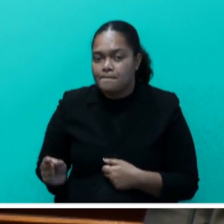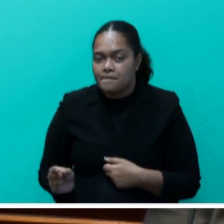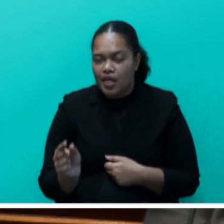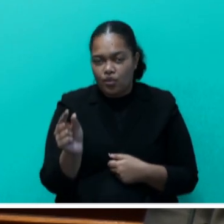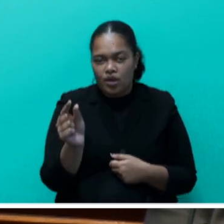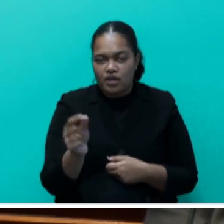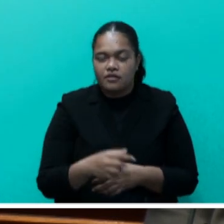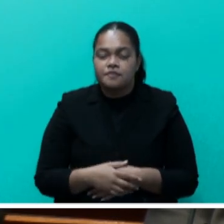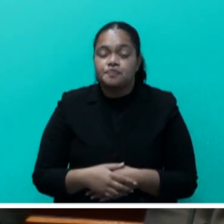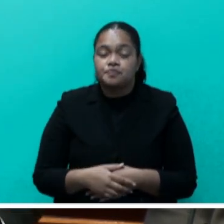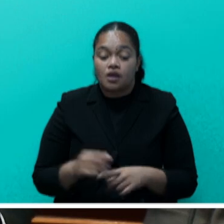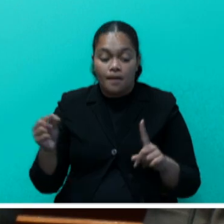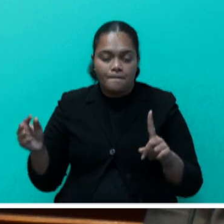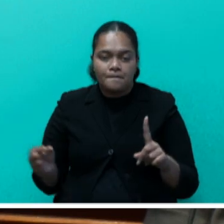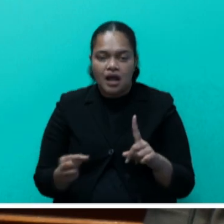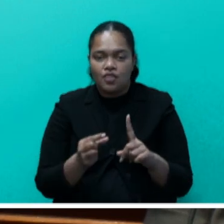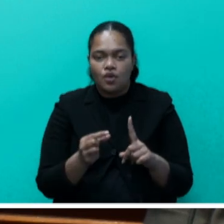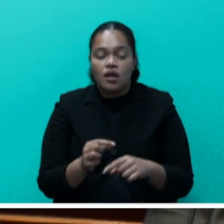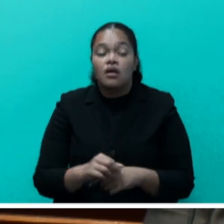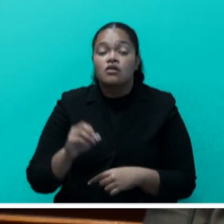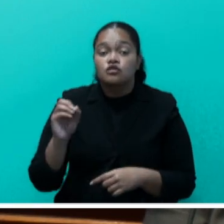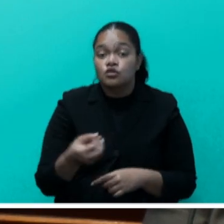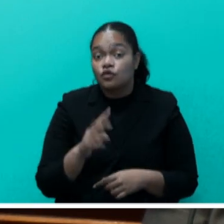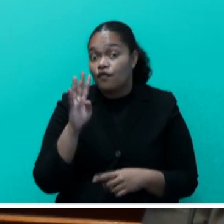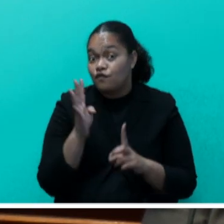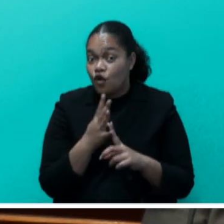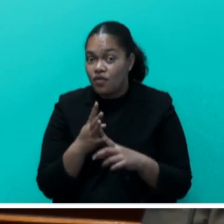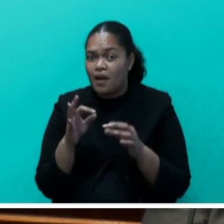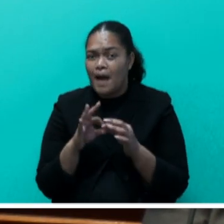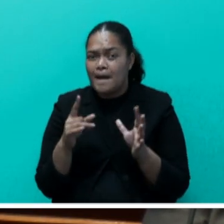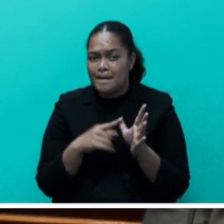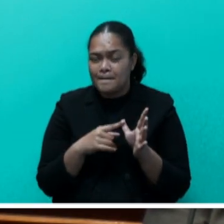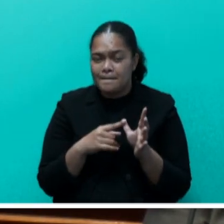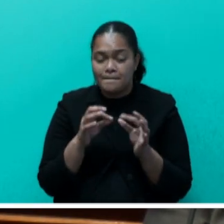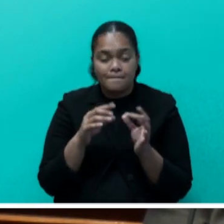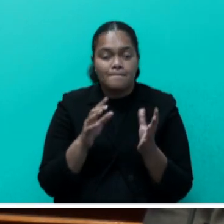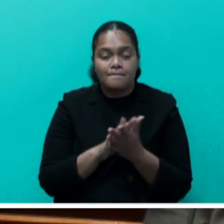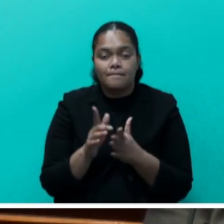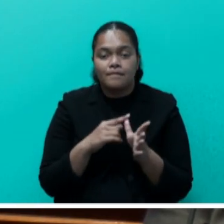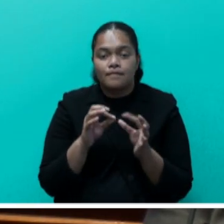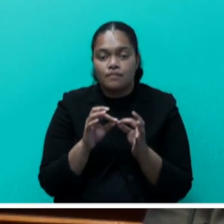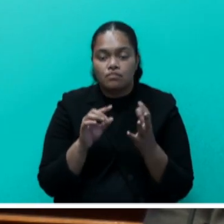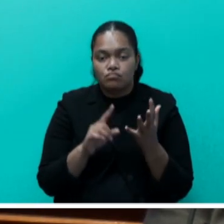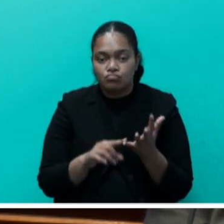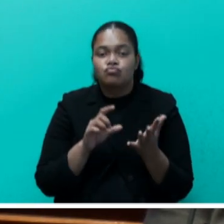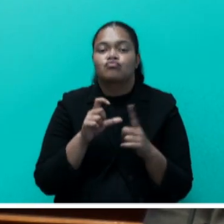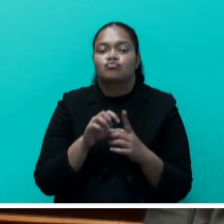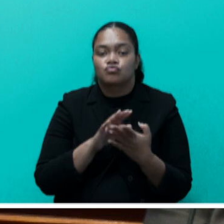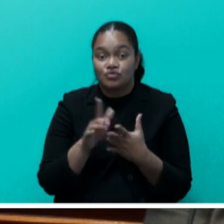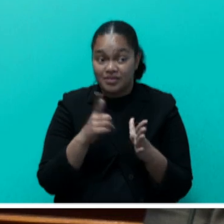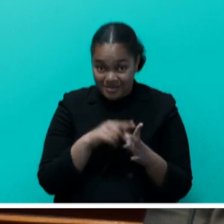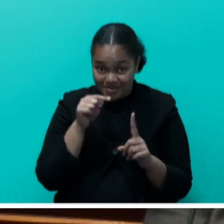The fourth SEEDS conference in Antigua and Barbuda builds upon this legacy with the adoption of the Antigua and